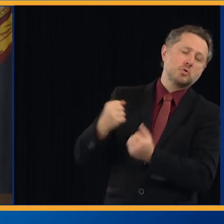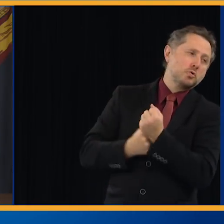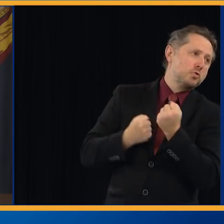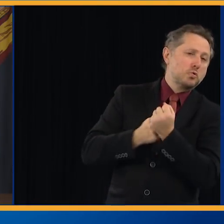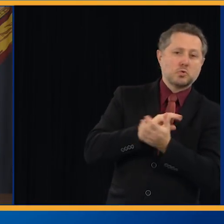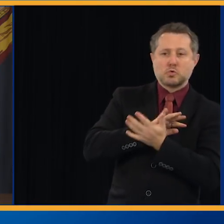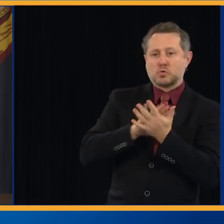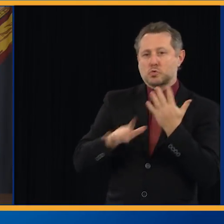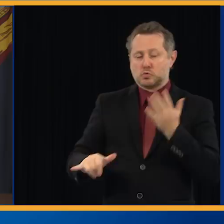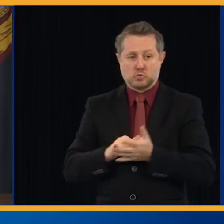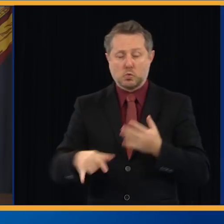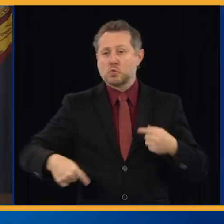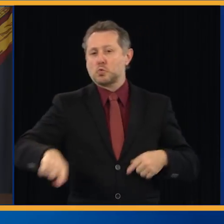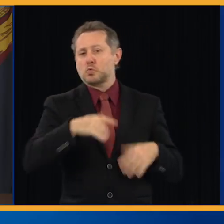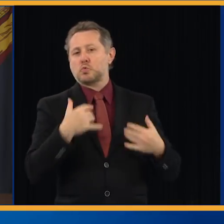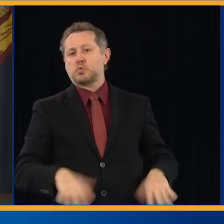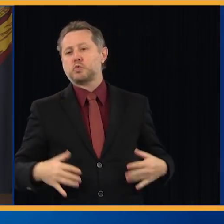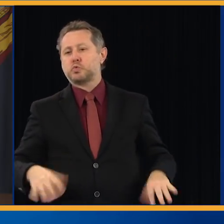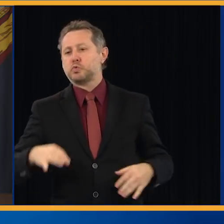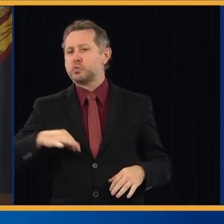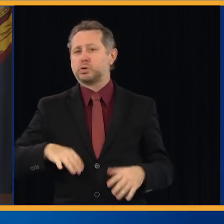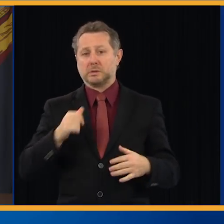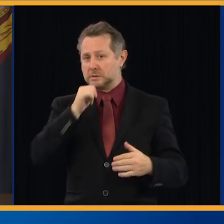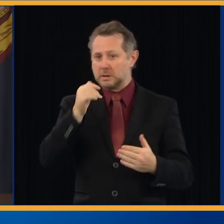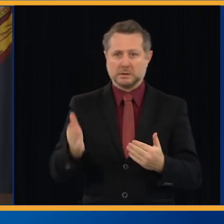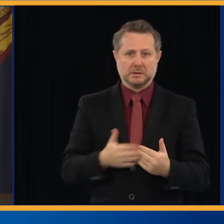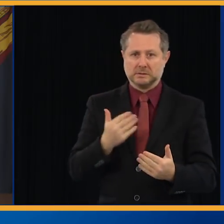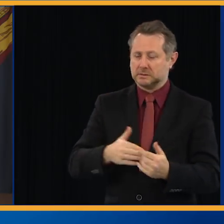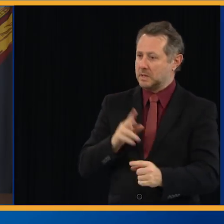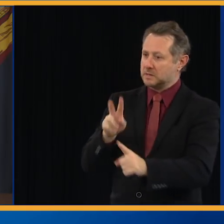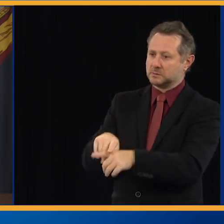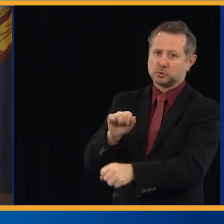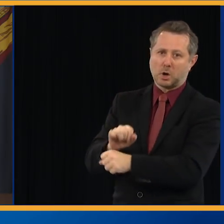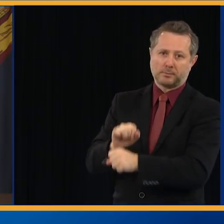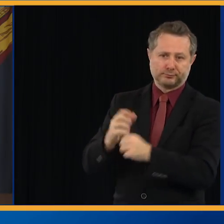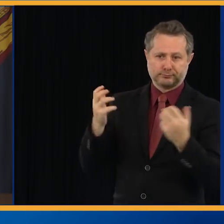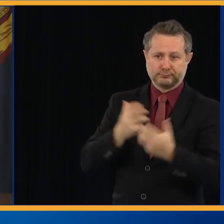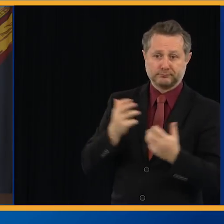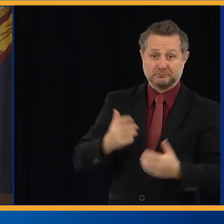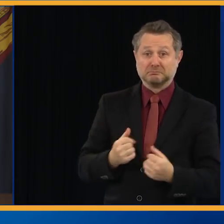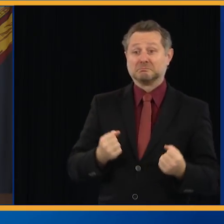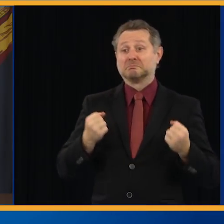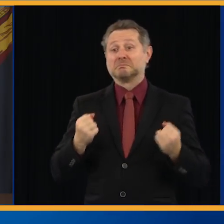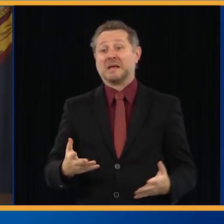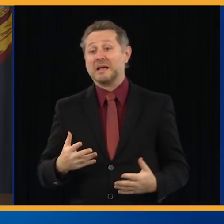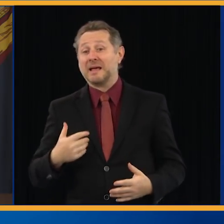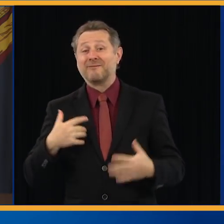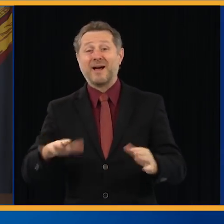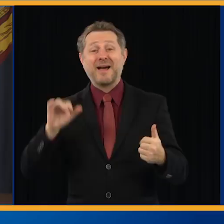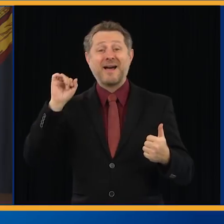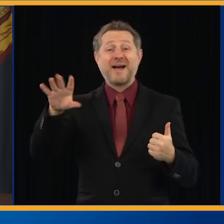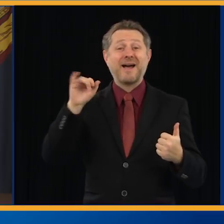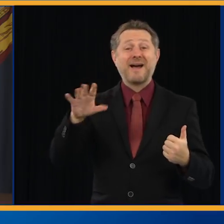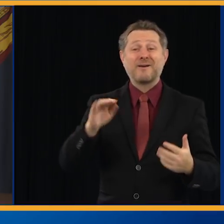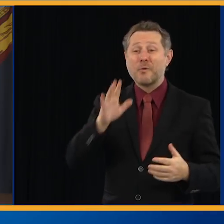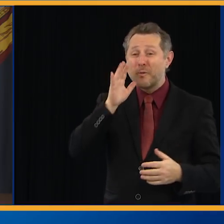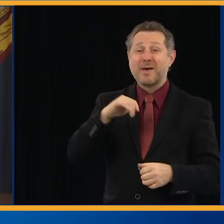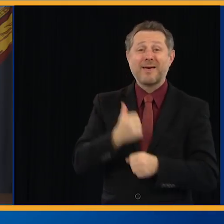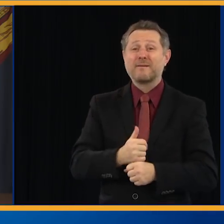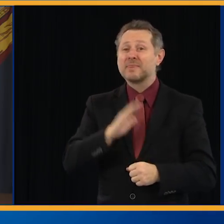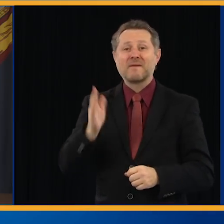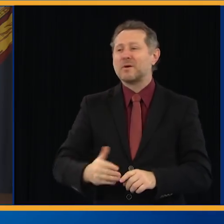monumental undertaking. You know, so many of these things that we talk about just never existed before, testing of this magnitude,